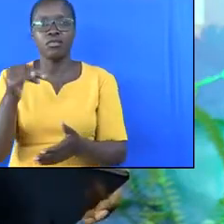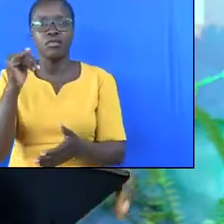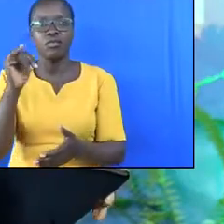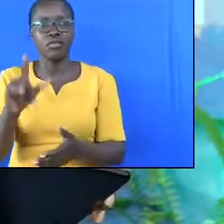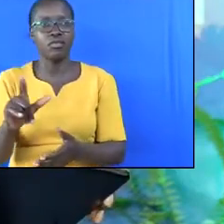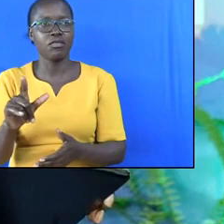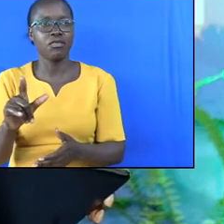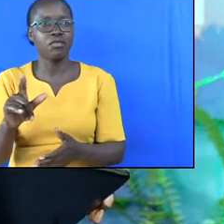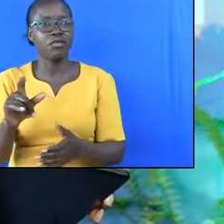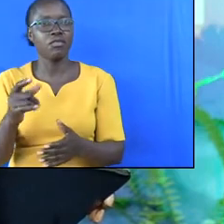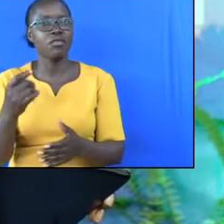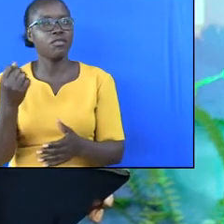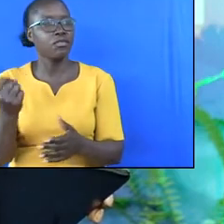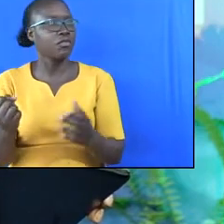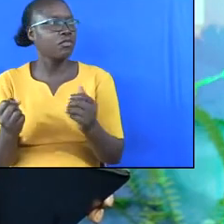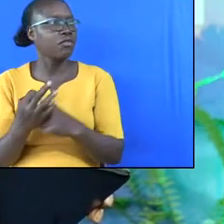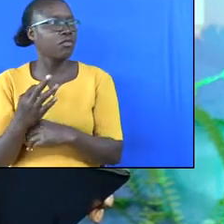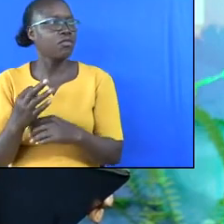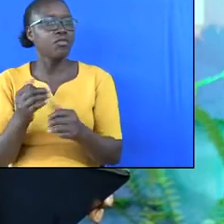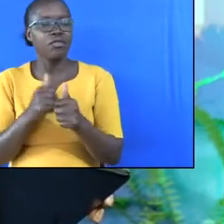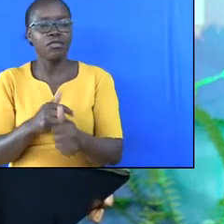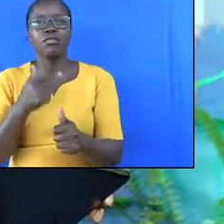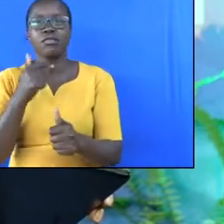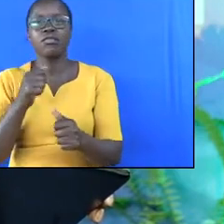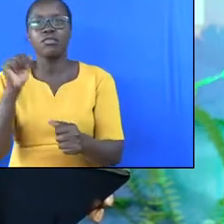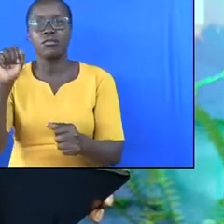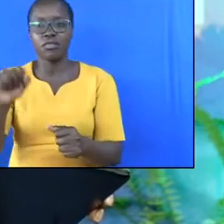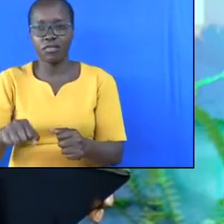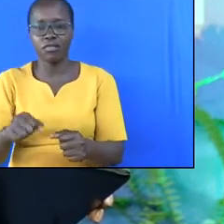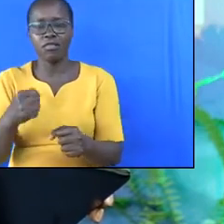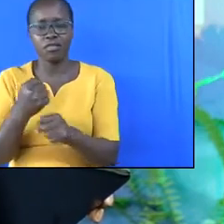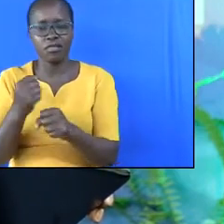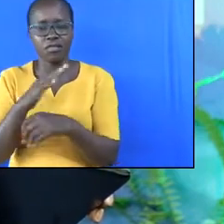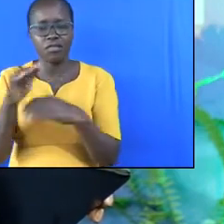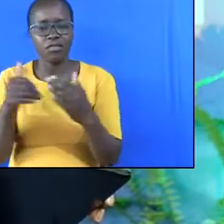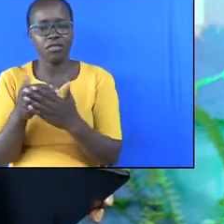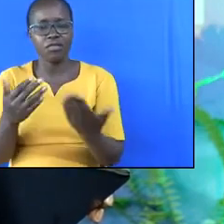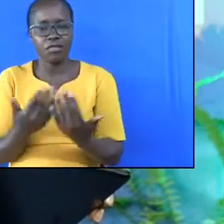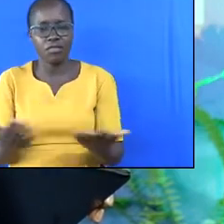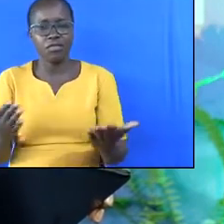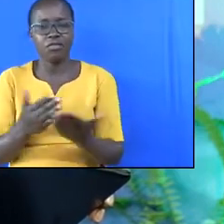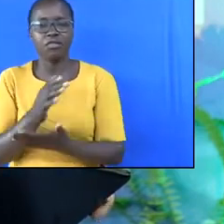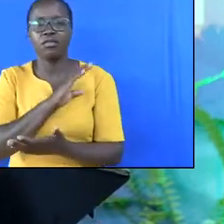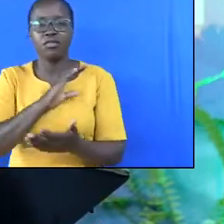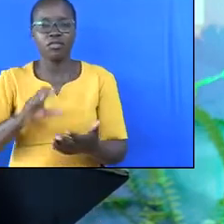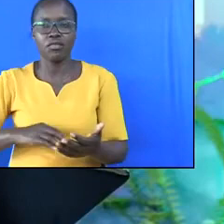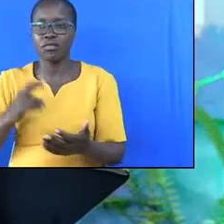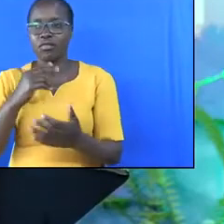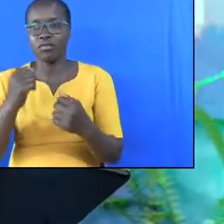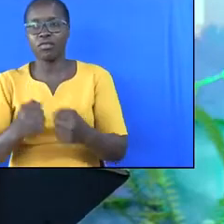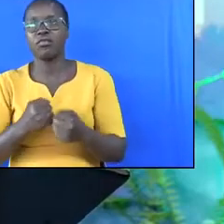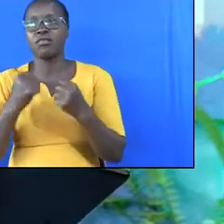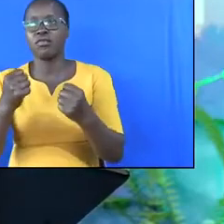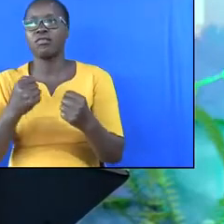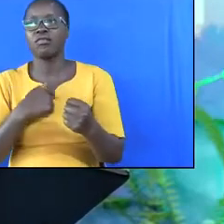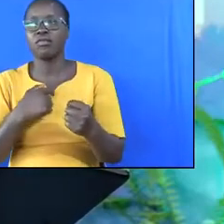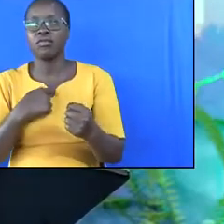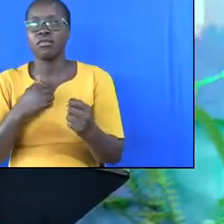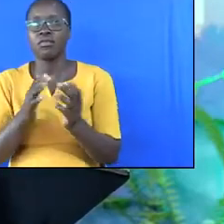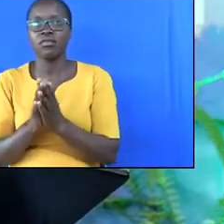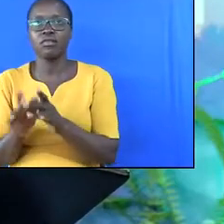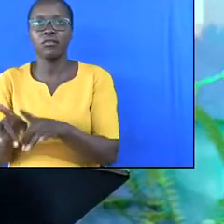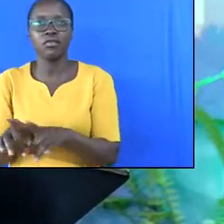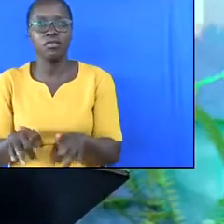the apostle tells us that I can do all things through Christ which threatens me. And June 10 verse 10